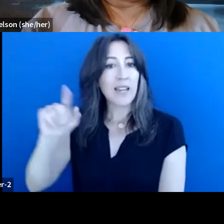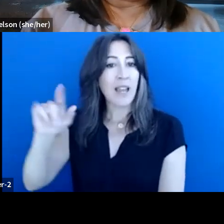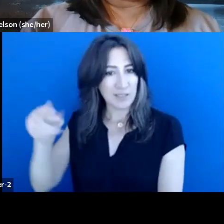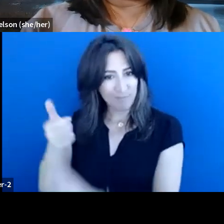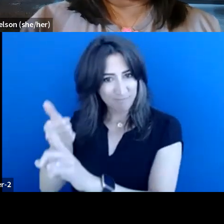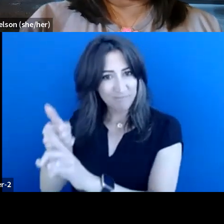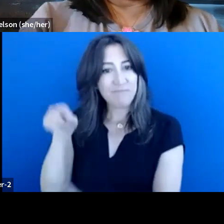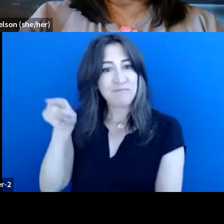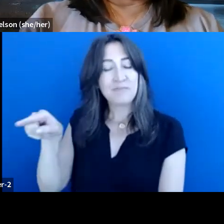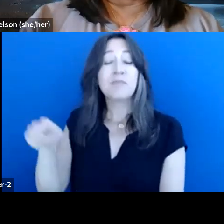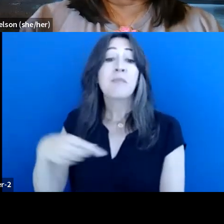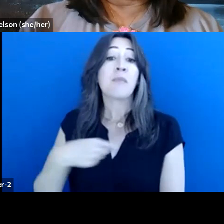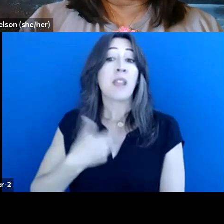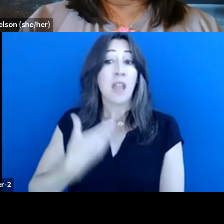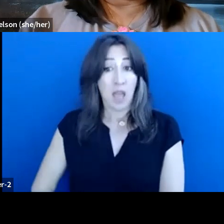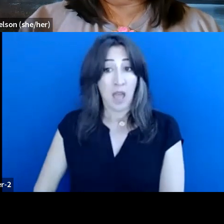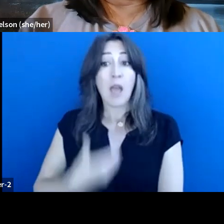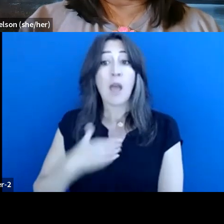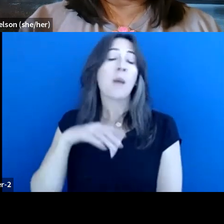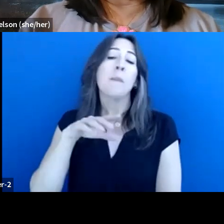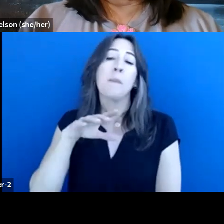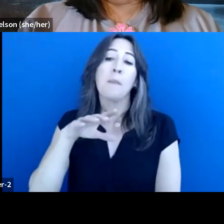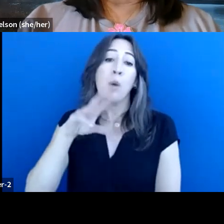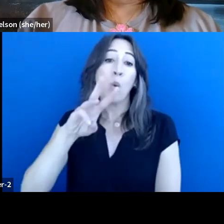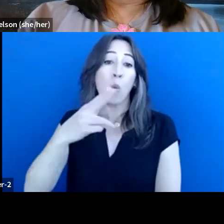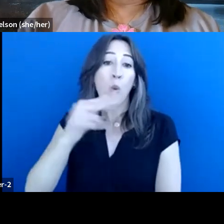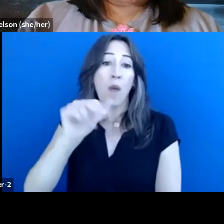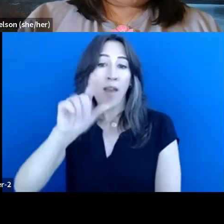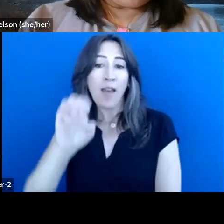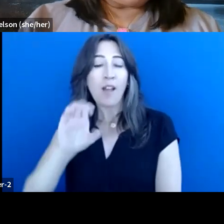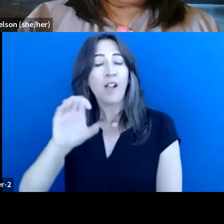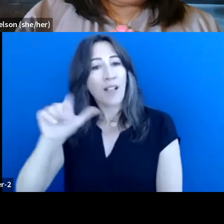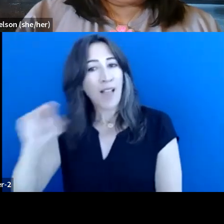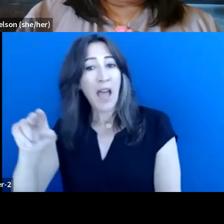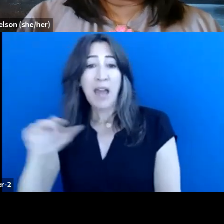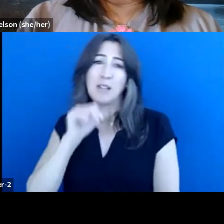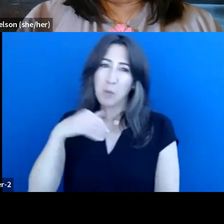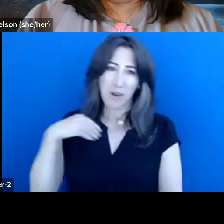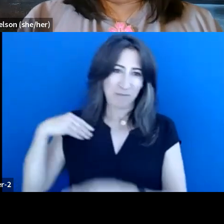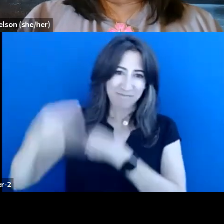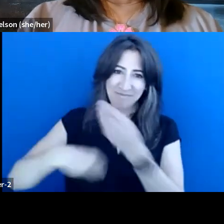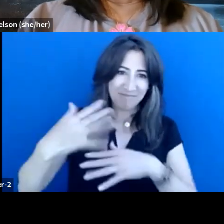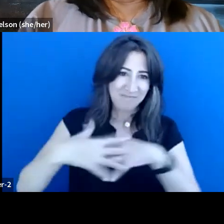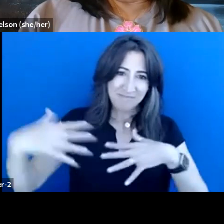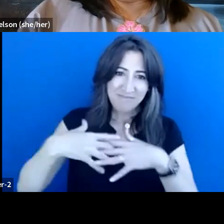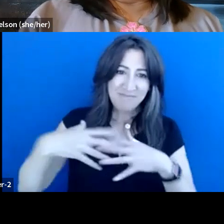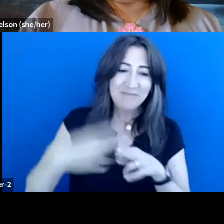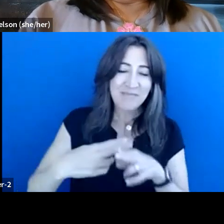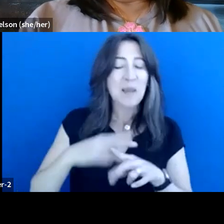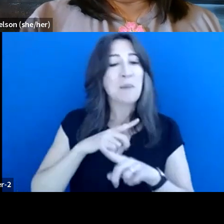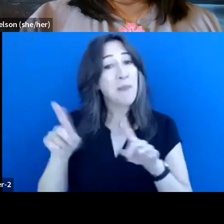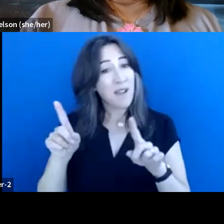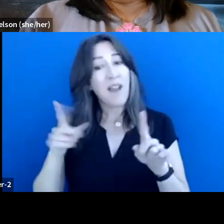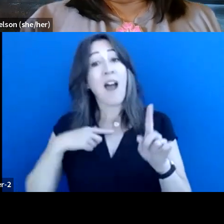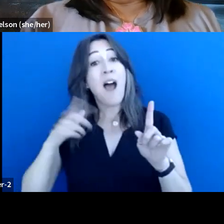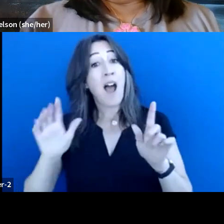I'm a whale clan. I don't have a traditional name. I lived in